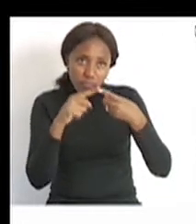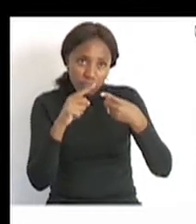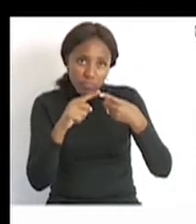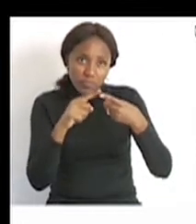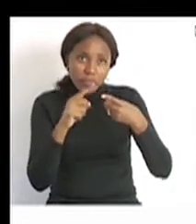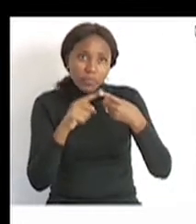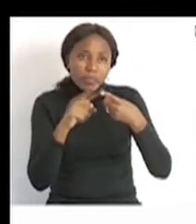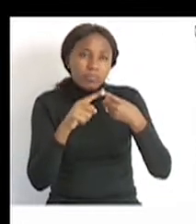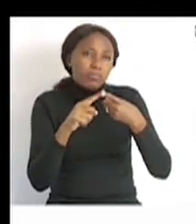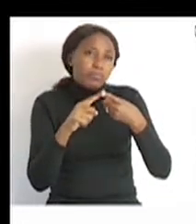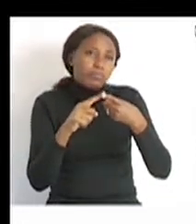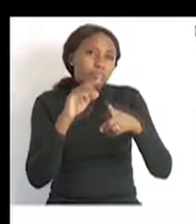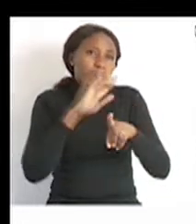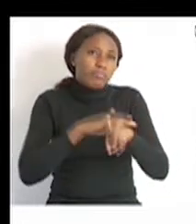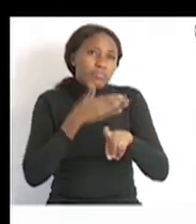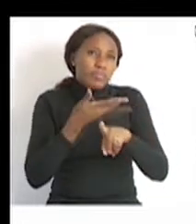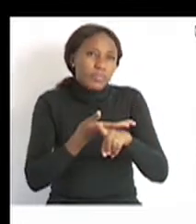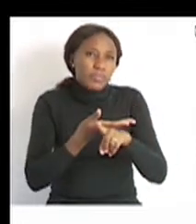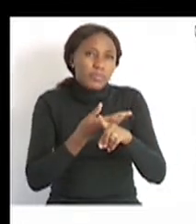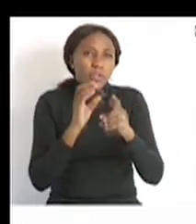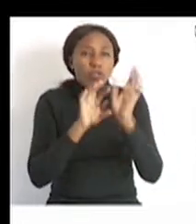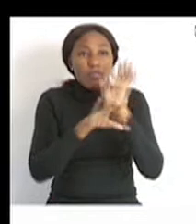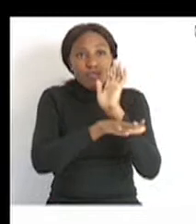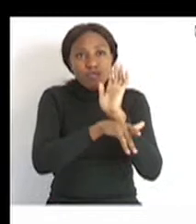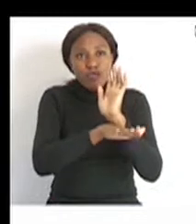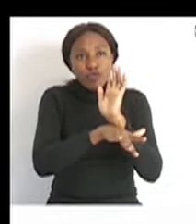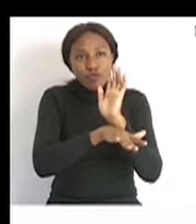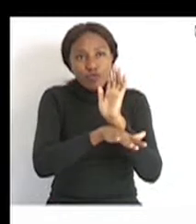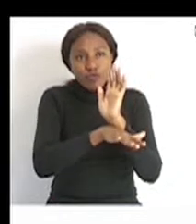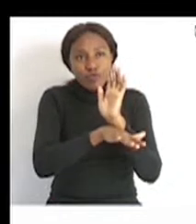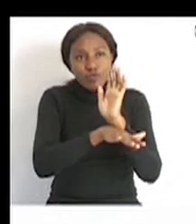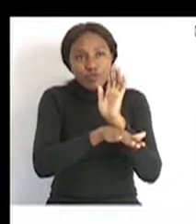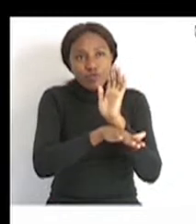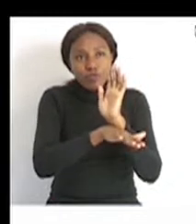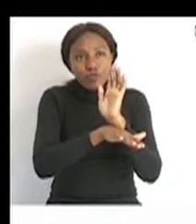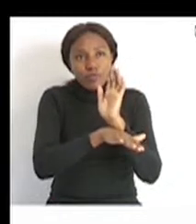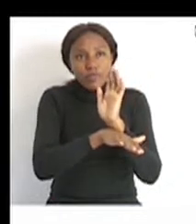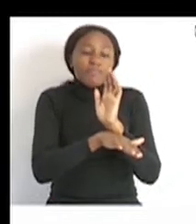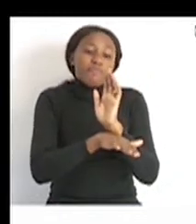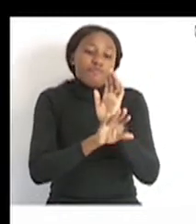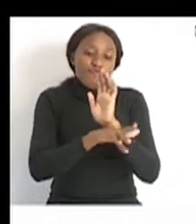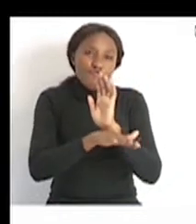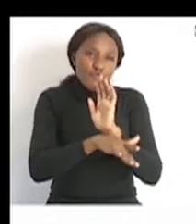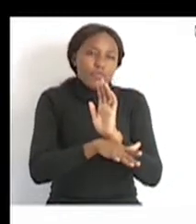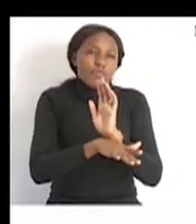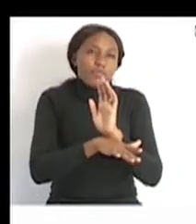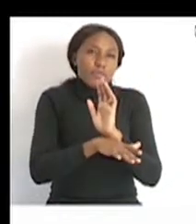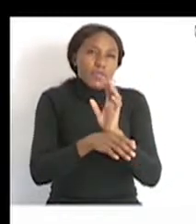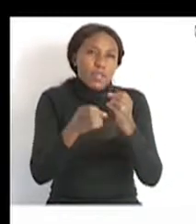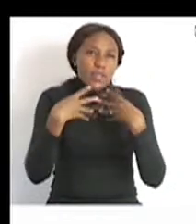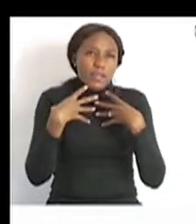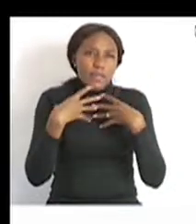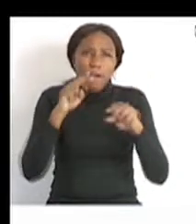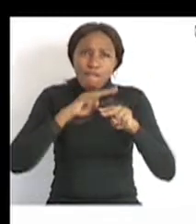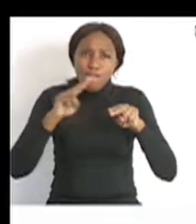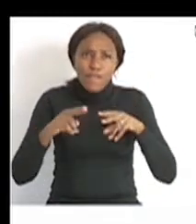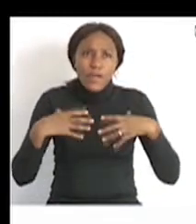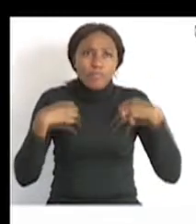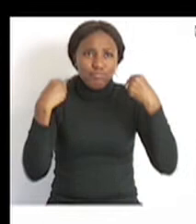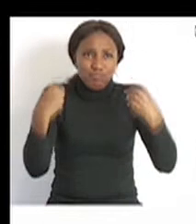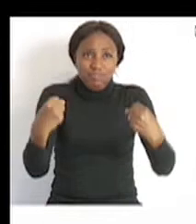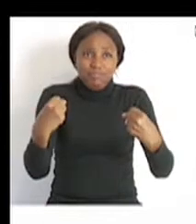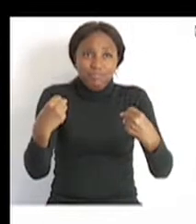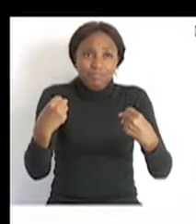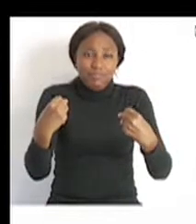carbohydrates is found in fruit, and we can also call them simple sugars. So they give our bodies a fast supply of